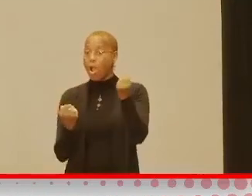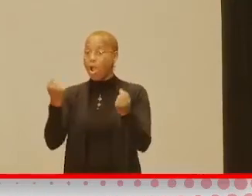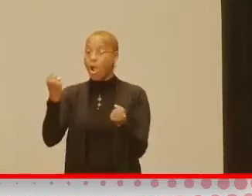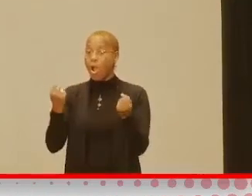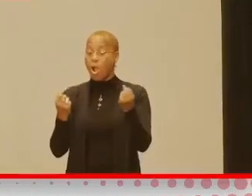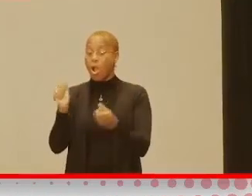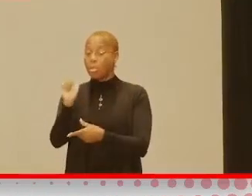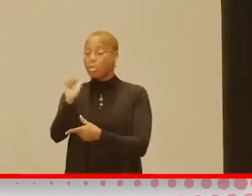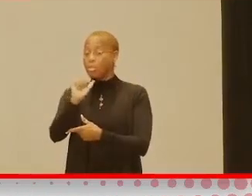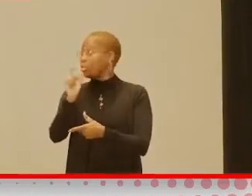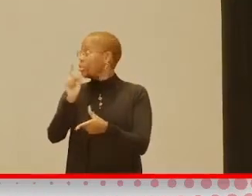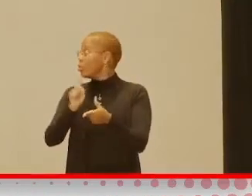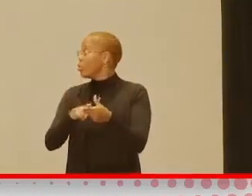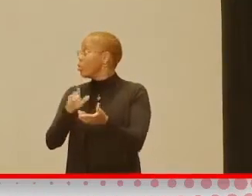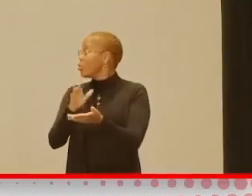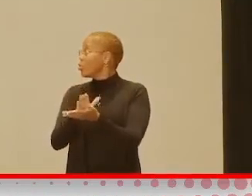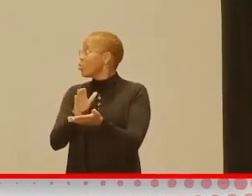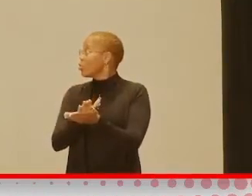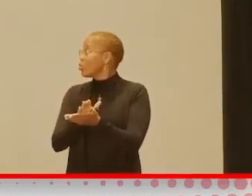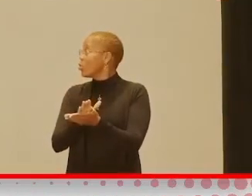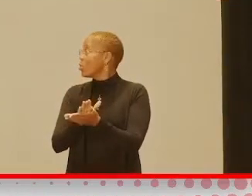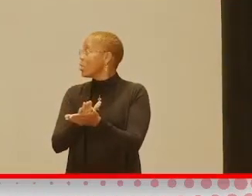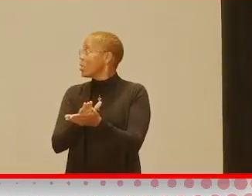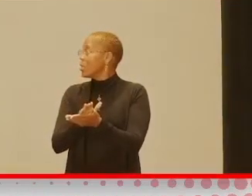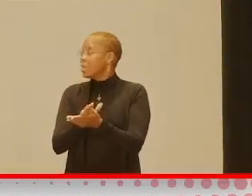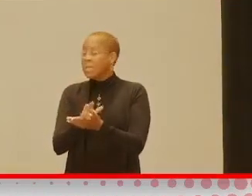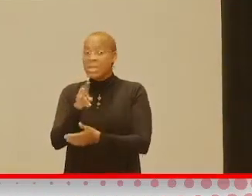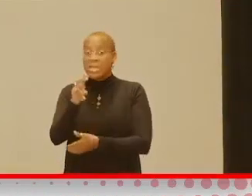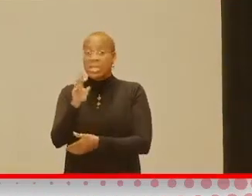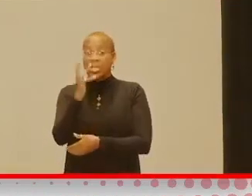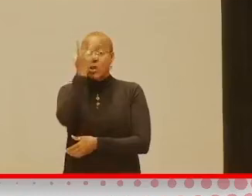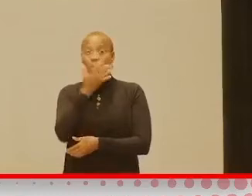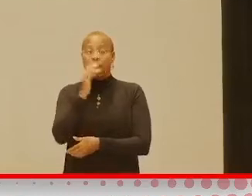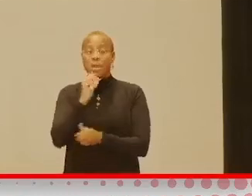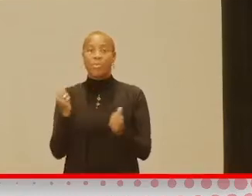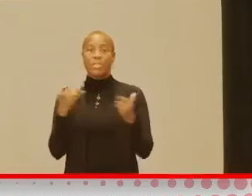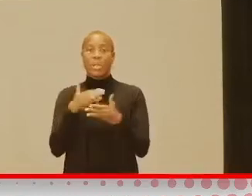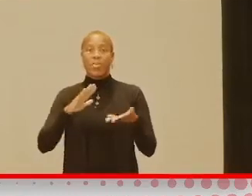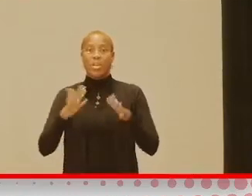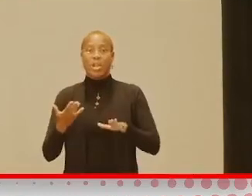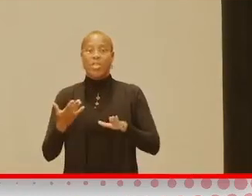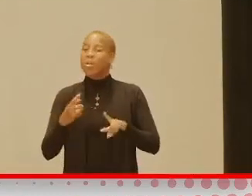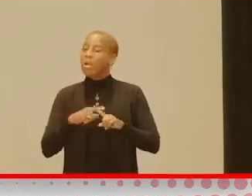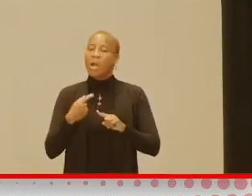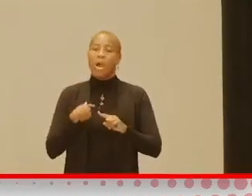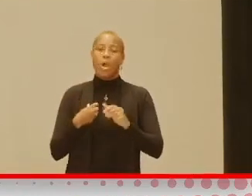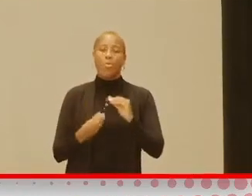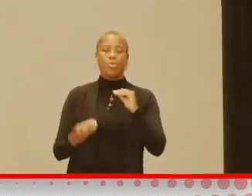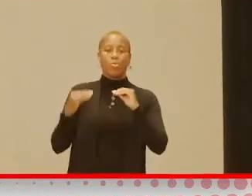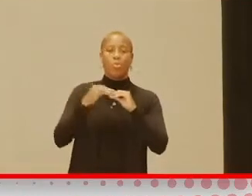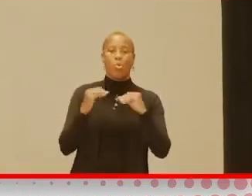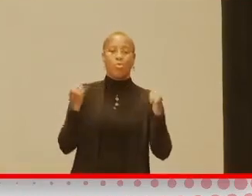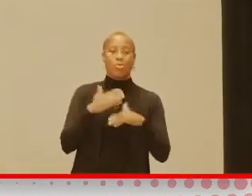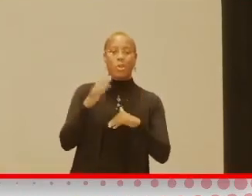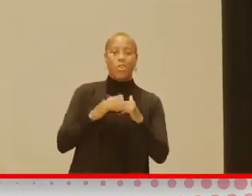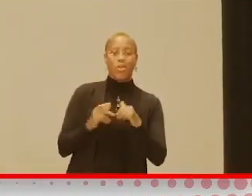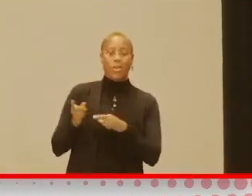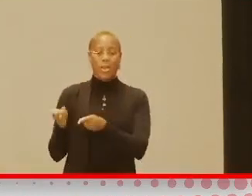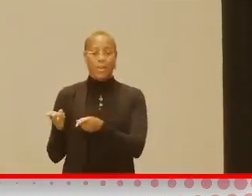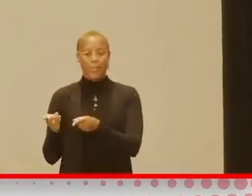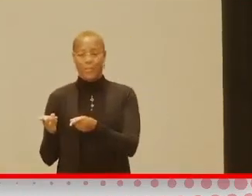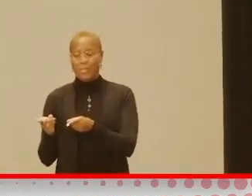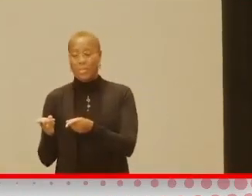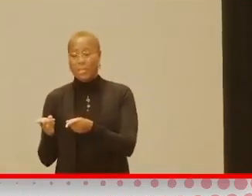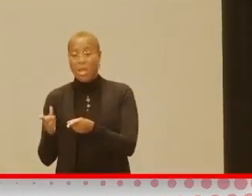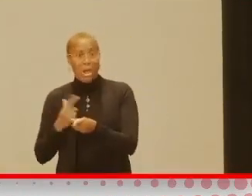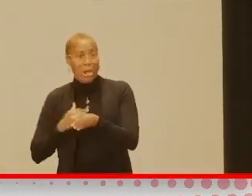to head to school, I think I like to say he looked like he was scared to death, but I think I was actually more scared than he was because